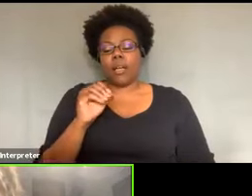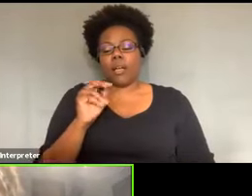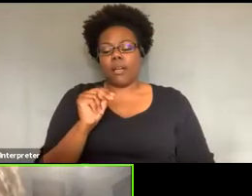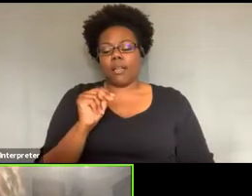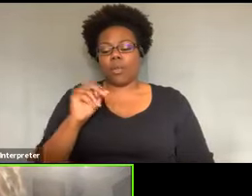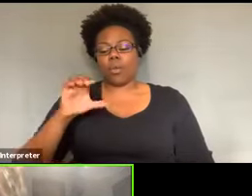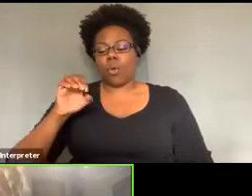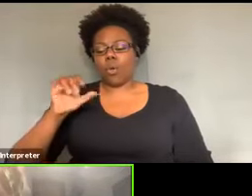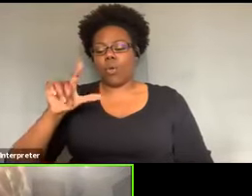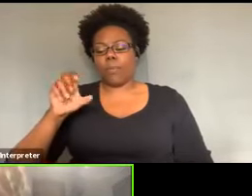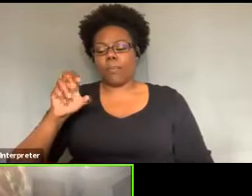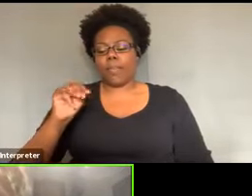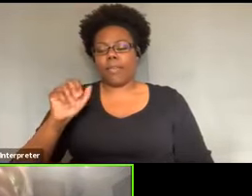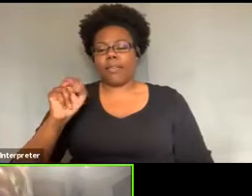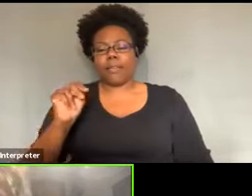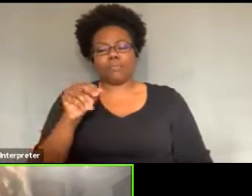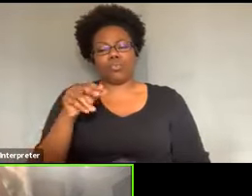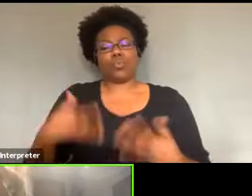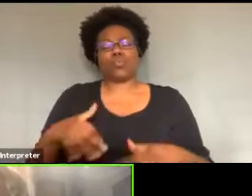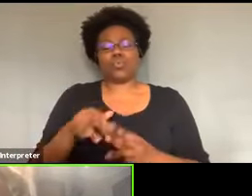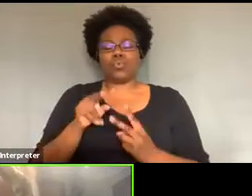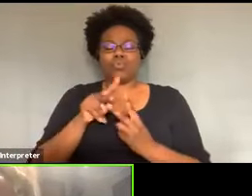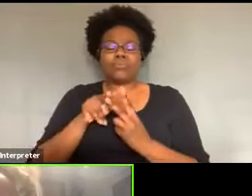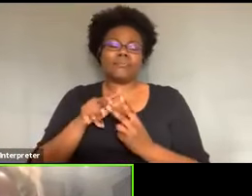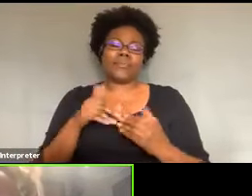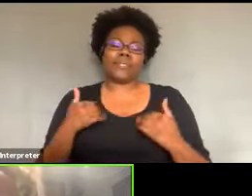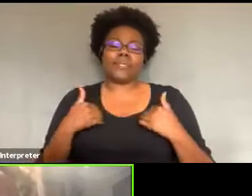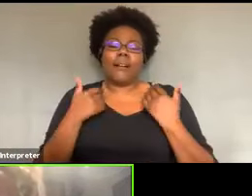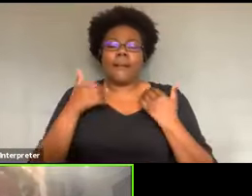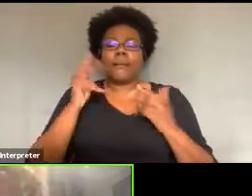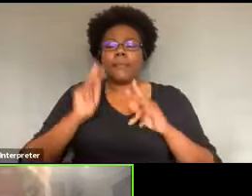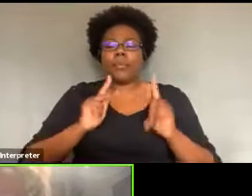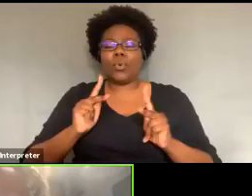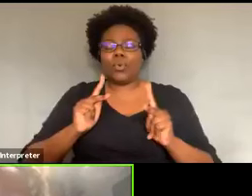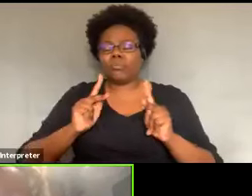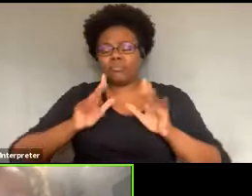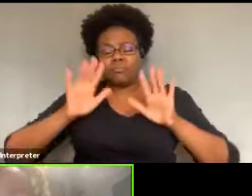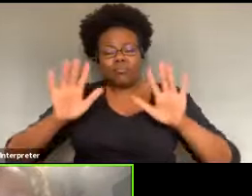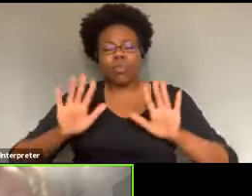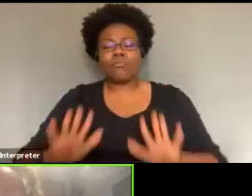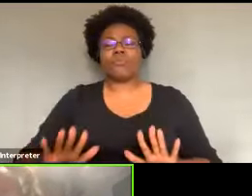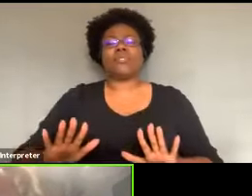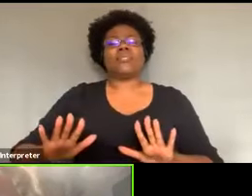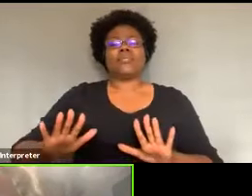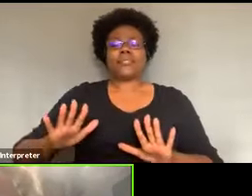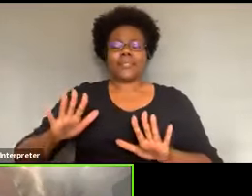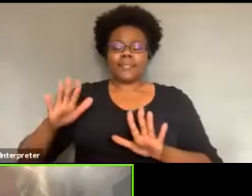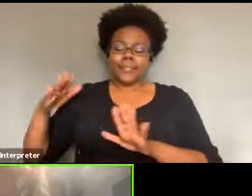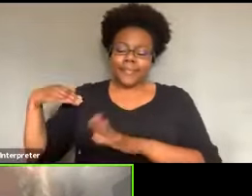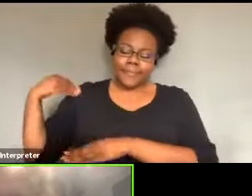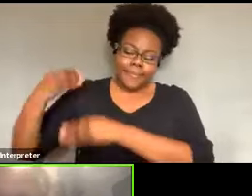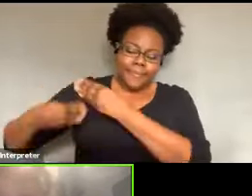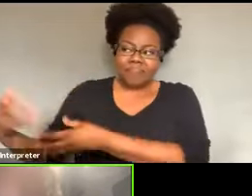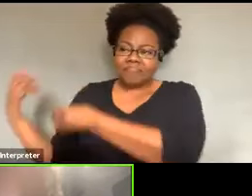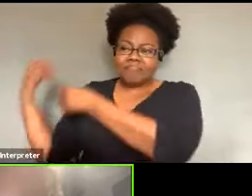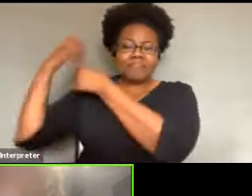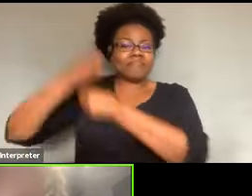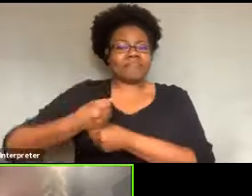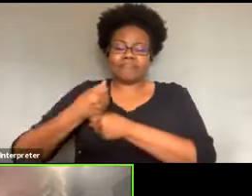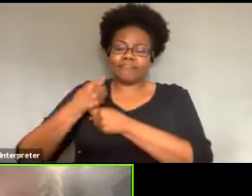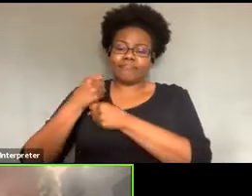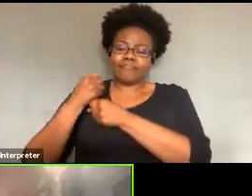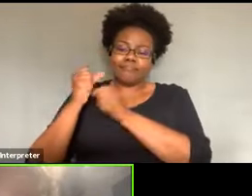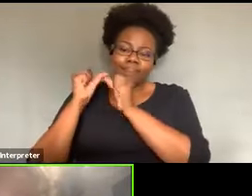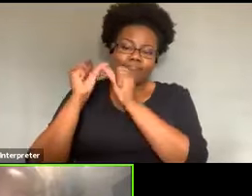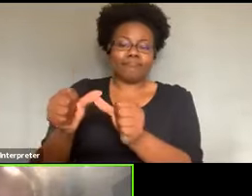they're just wonderful young people that are, you know, that again, they, they've cared, they're carrying those torches and that we're passing to them as